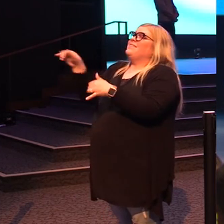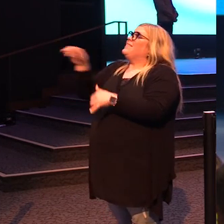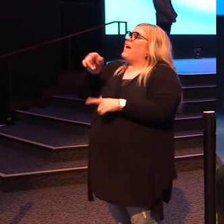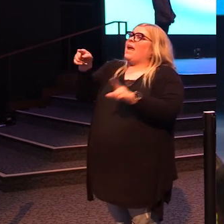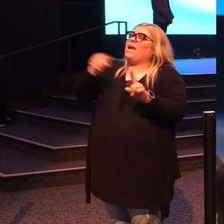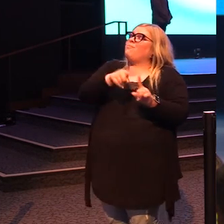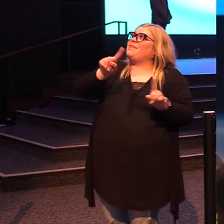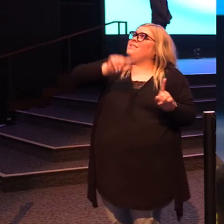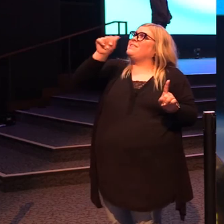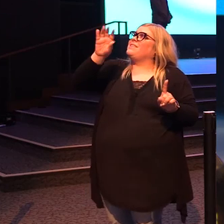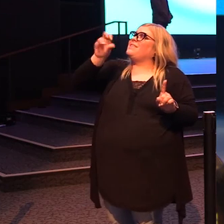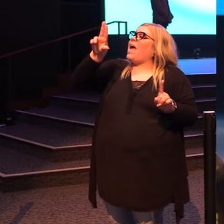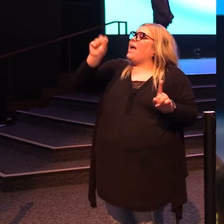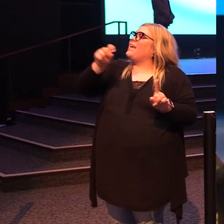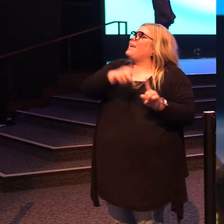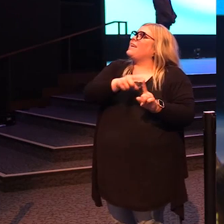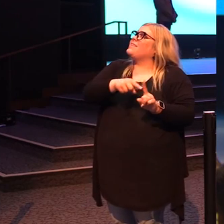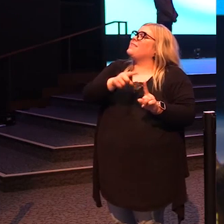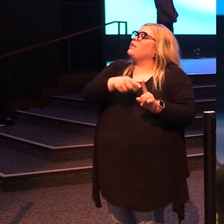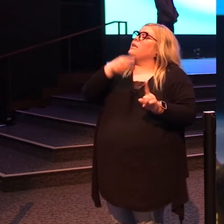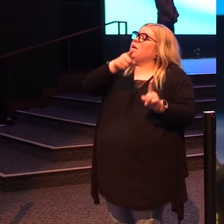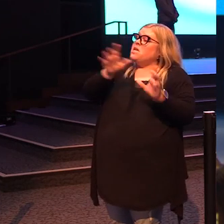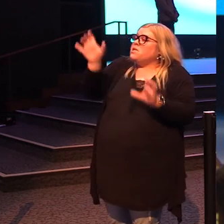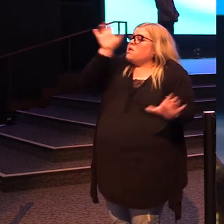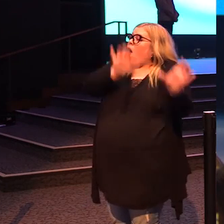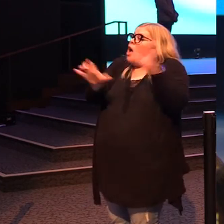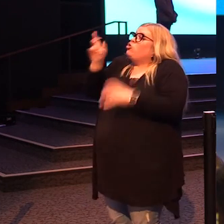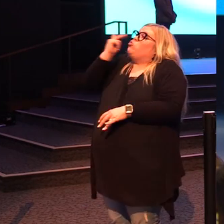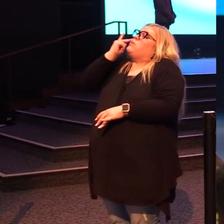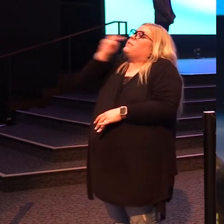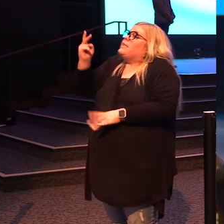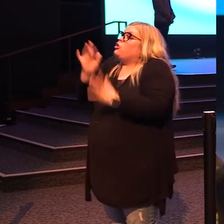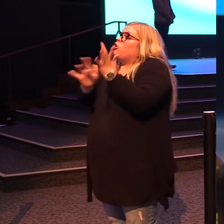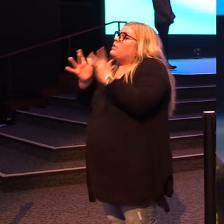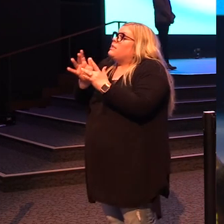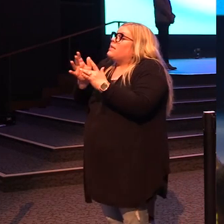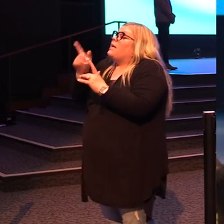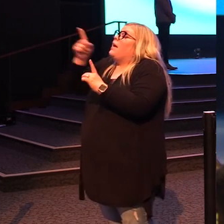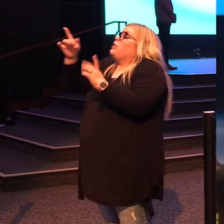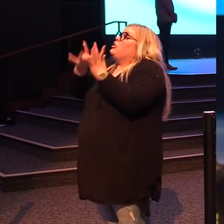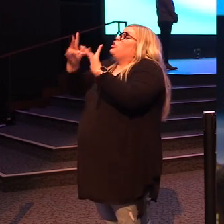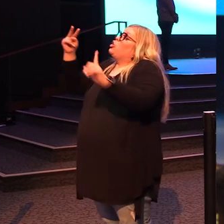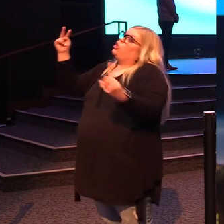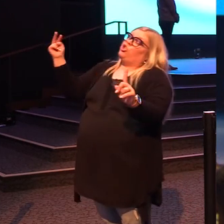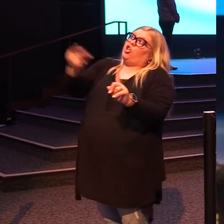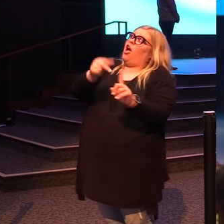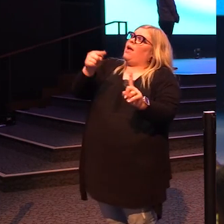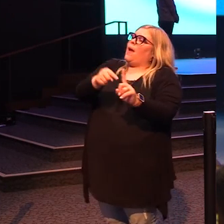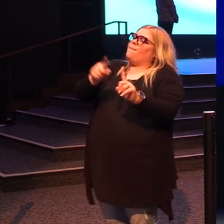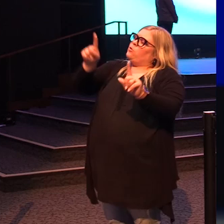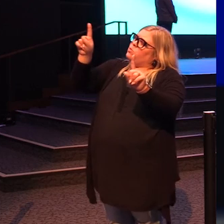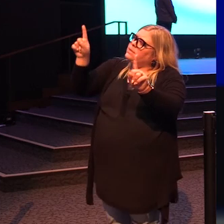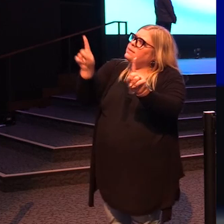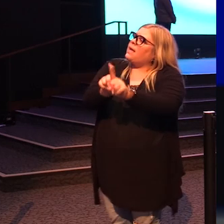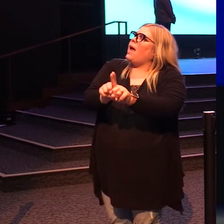it in Zacchaeus. And as he sought to see you, you saw him. You stayed with him.